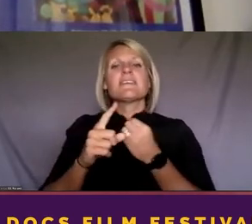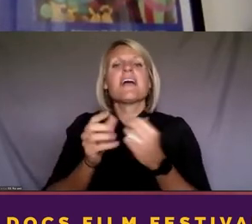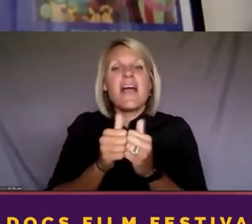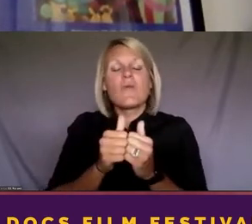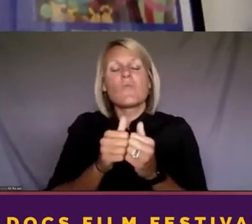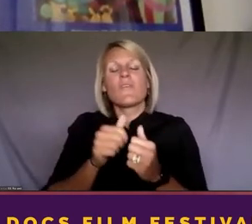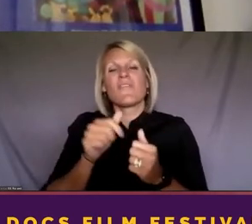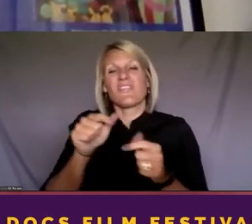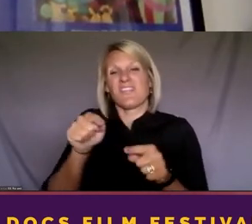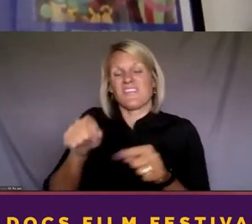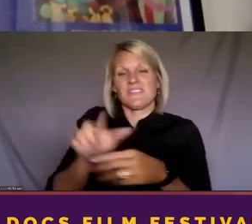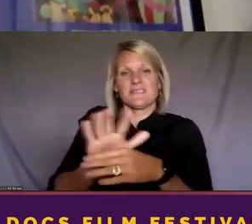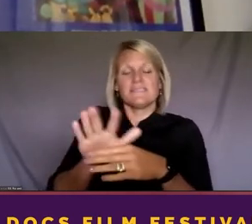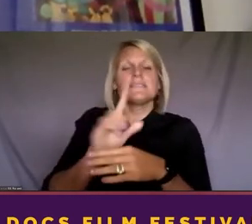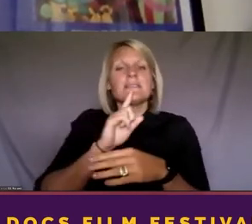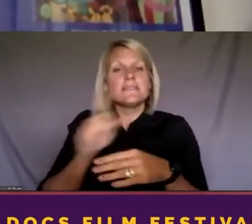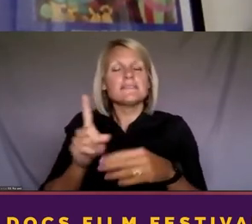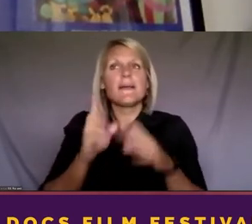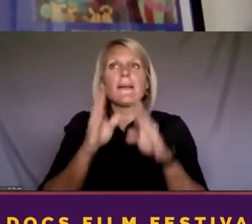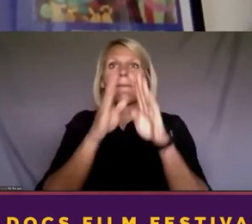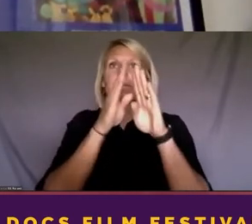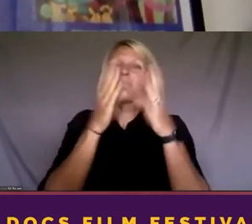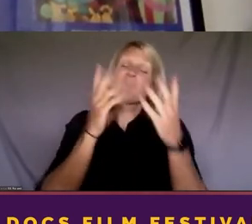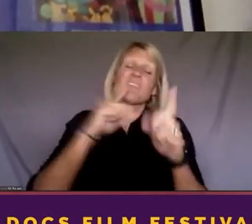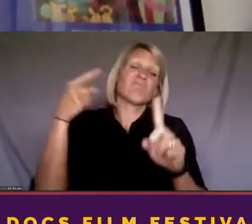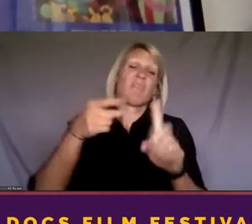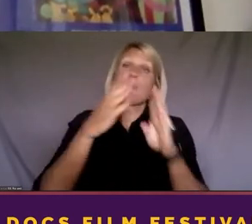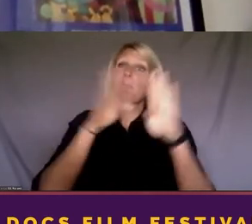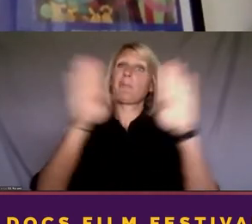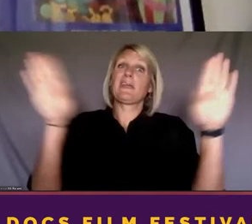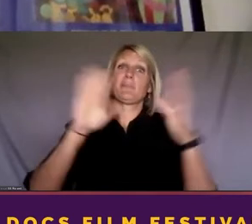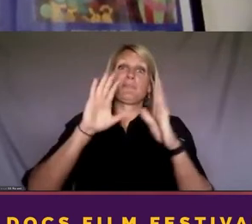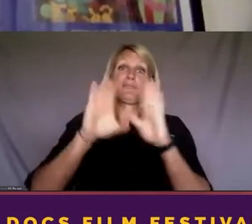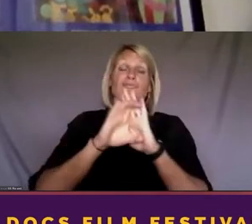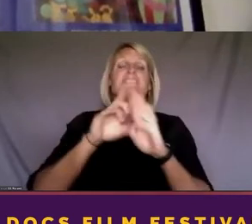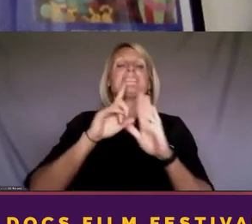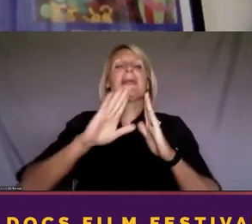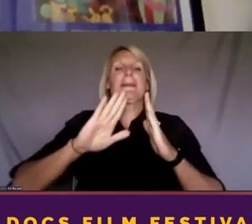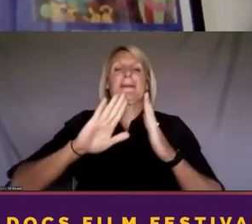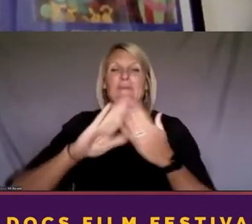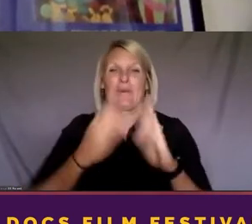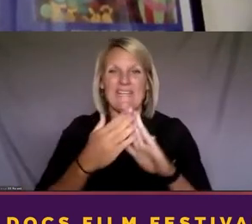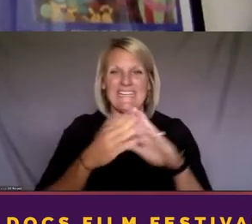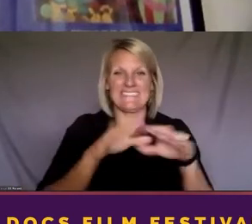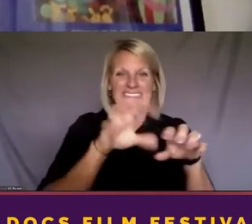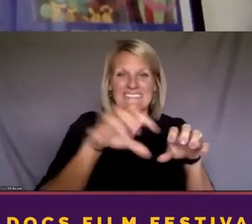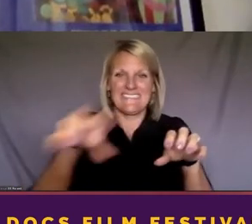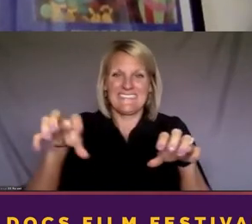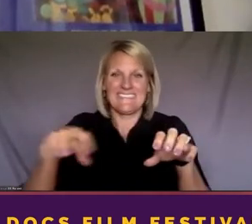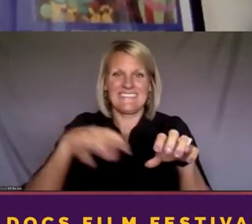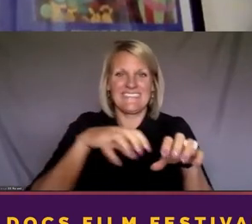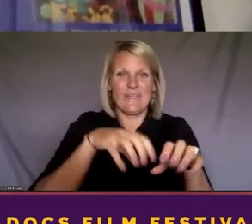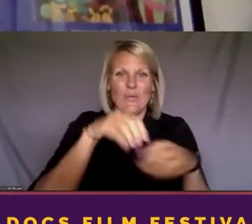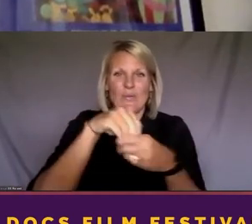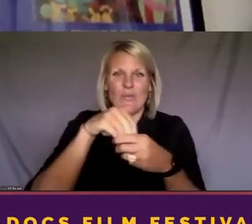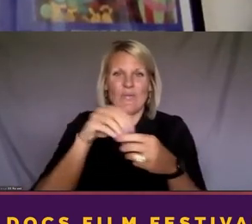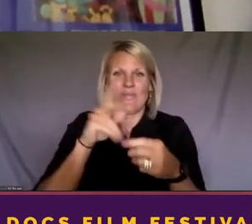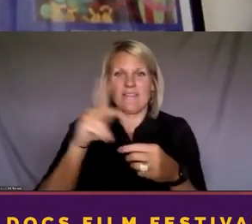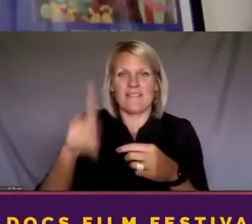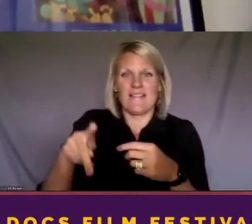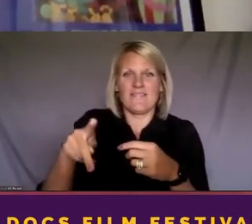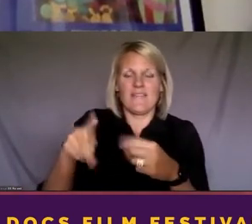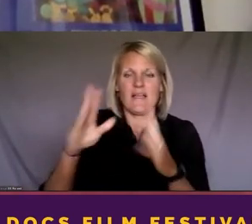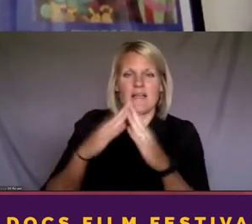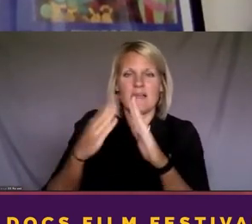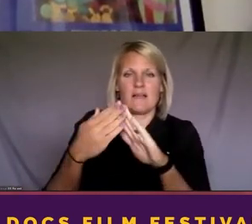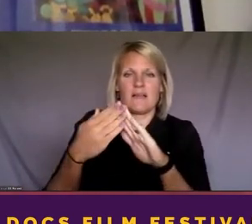the bigger picture really is about communities within Philadelphia. And, you know, the DA's